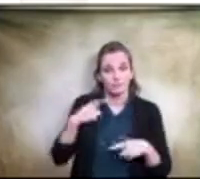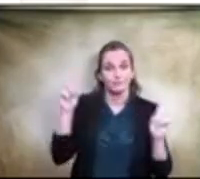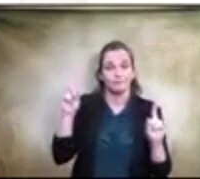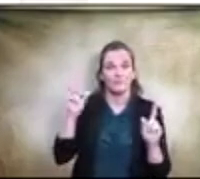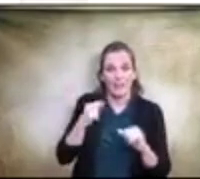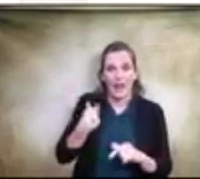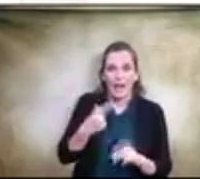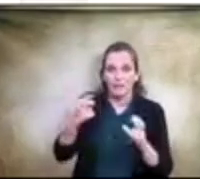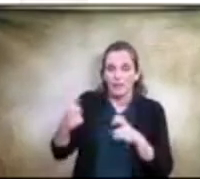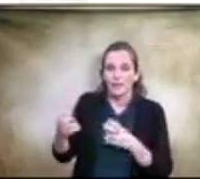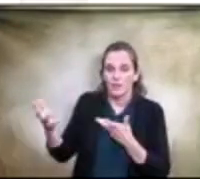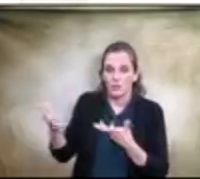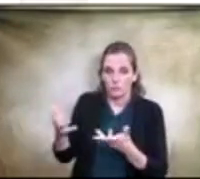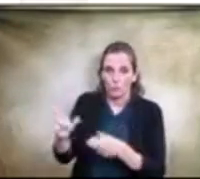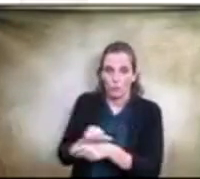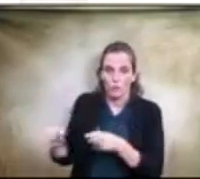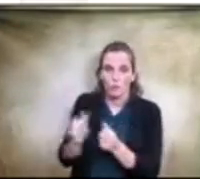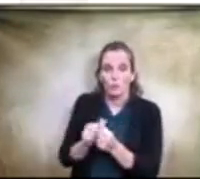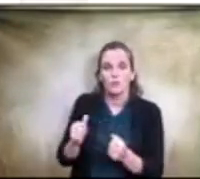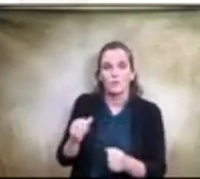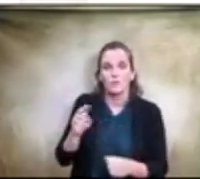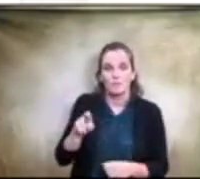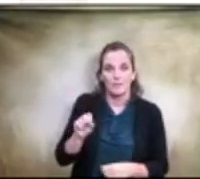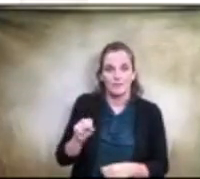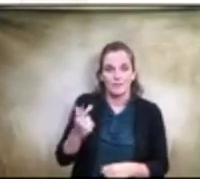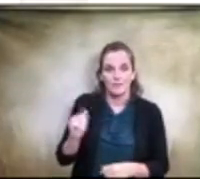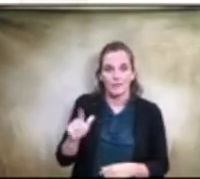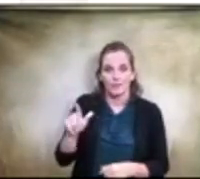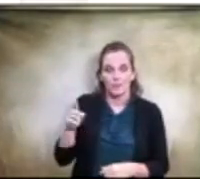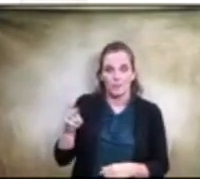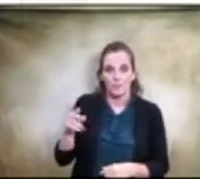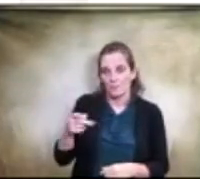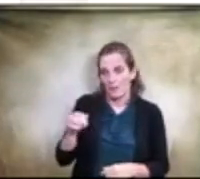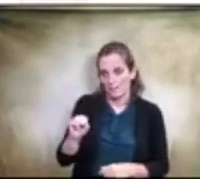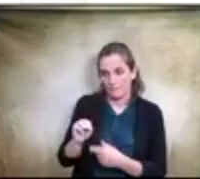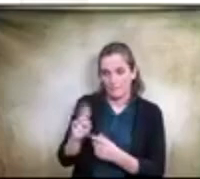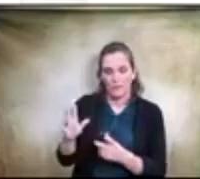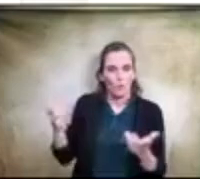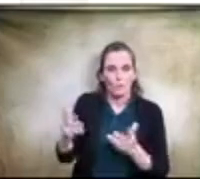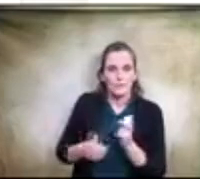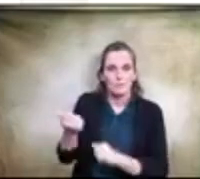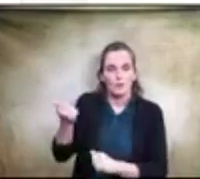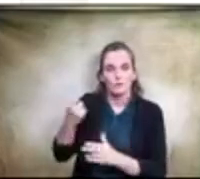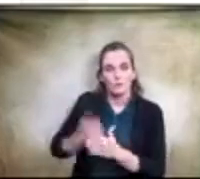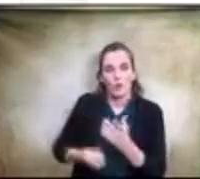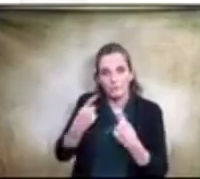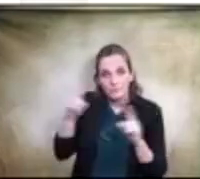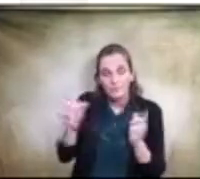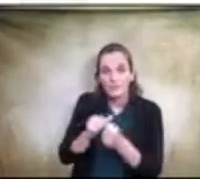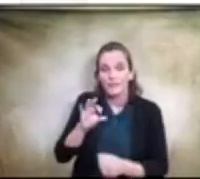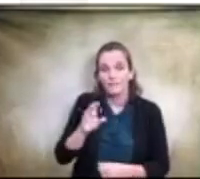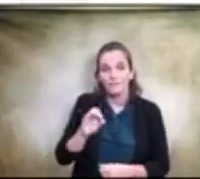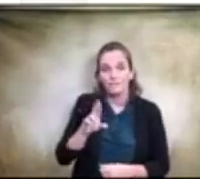on to see what would be the most cost effective purchase whether it's a port explorer or suburban moving